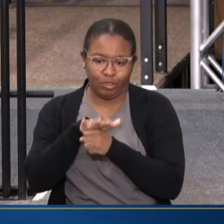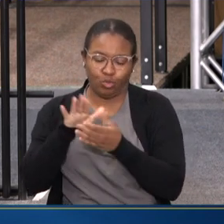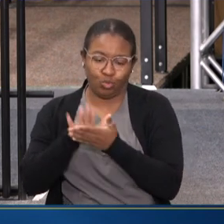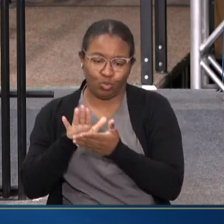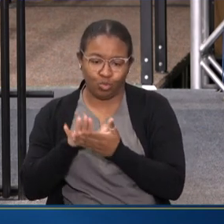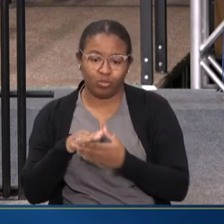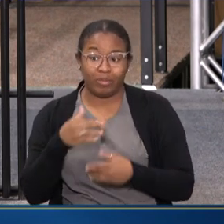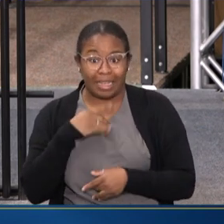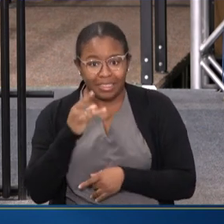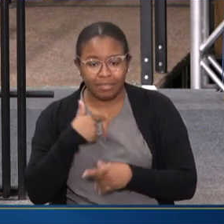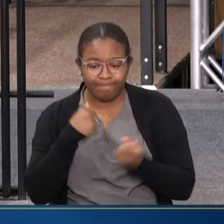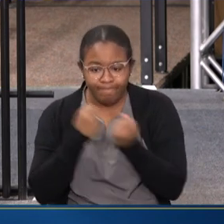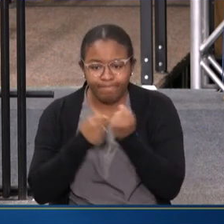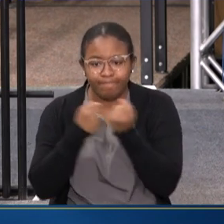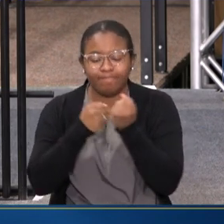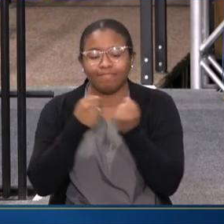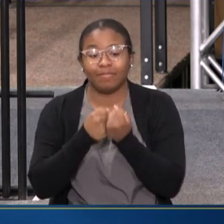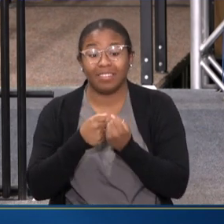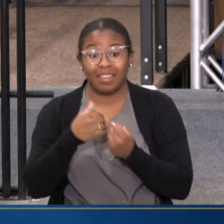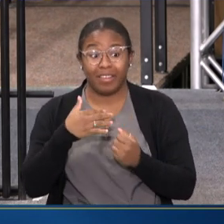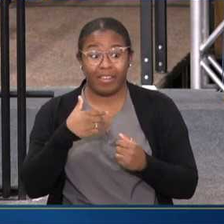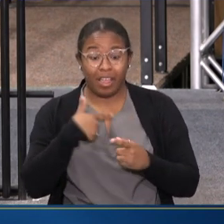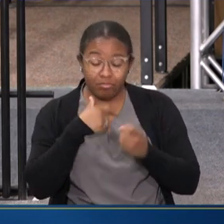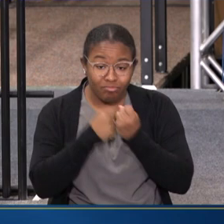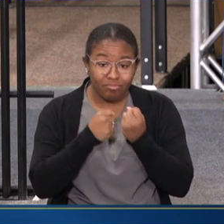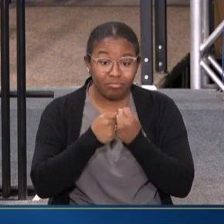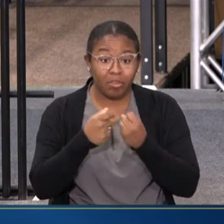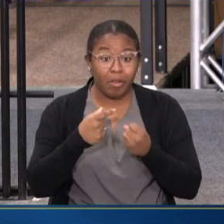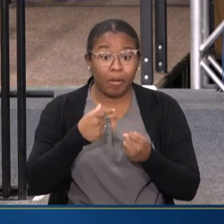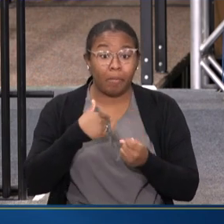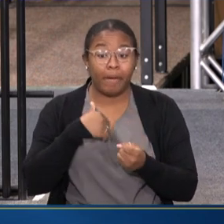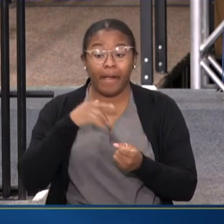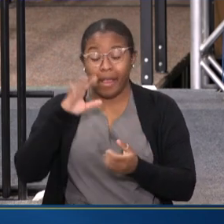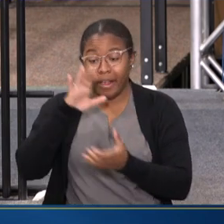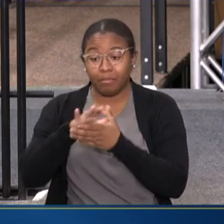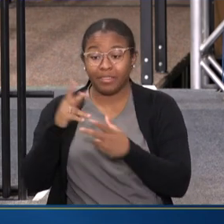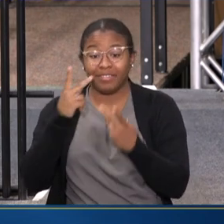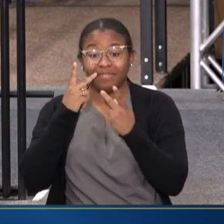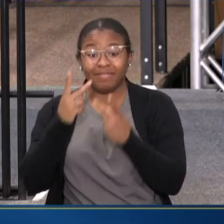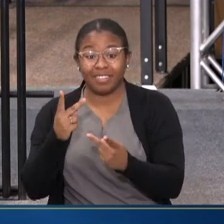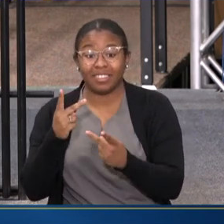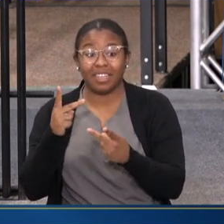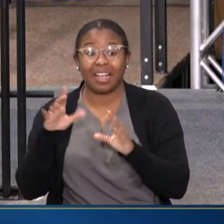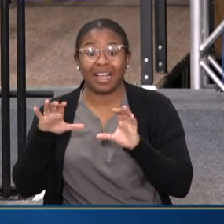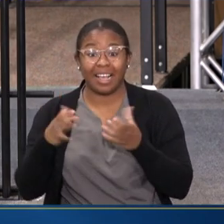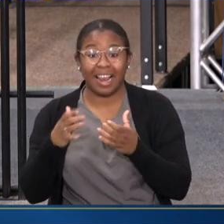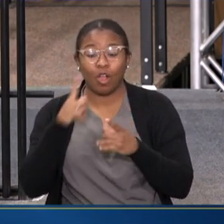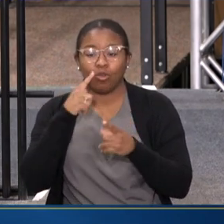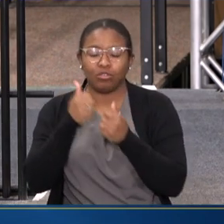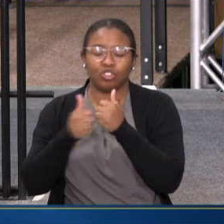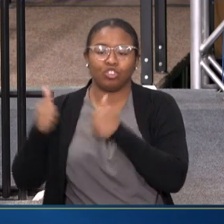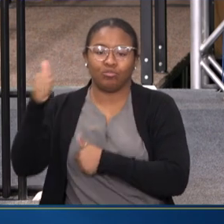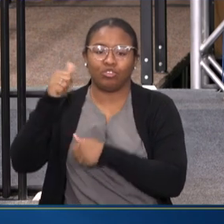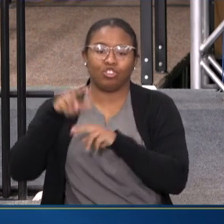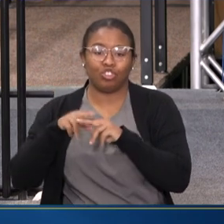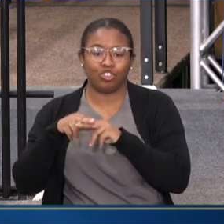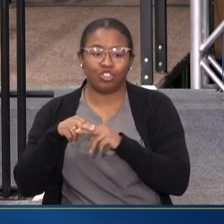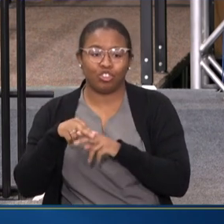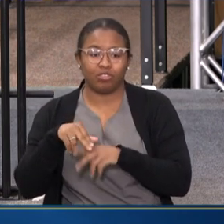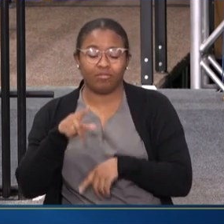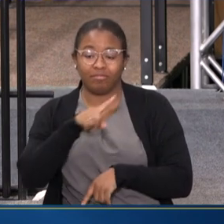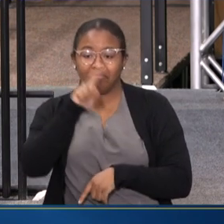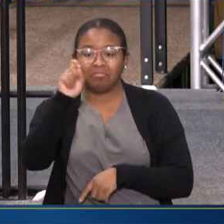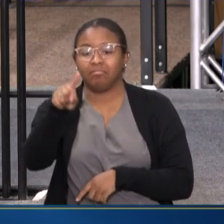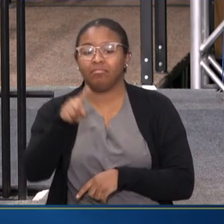TO THE POINT THAT MY HUSBAND WAS VISITED IN HIS CLASSROOM BY HIS DEPARTMENT CHAIR AND WAS ASKED THE